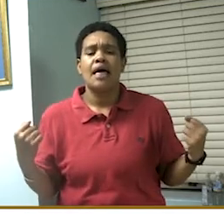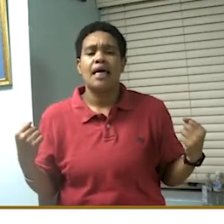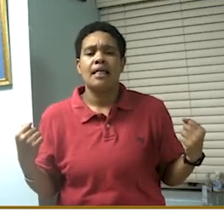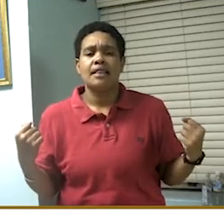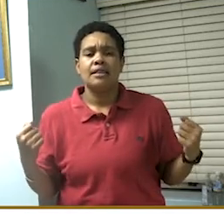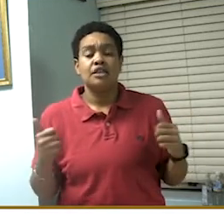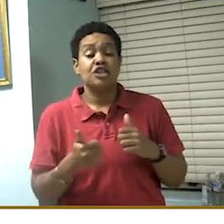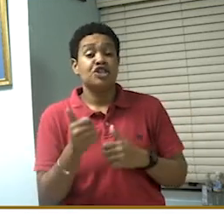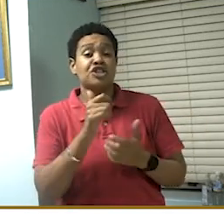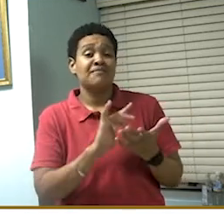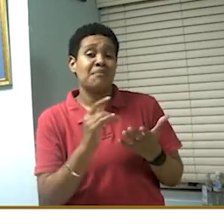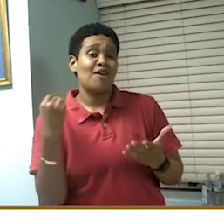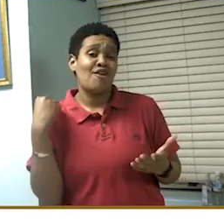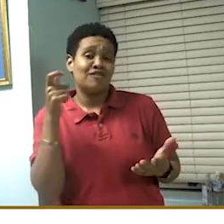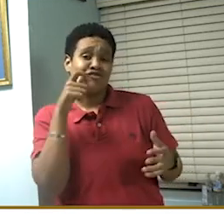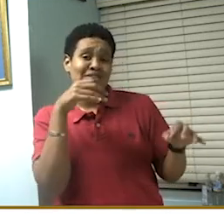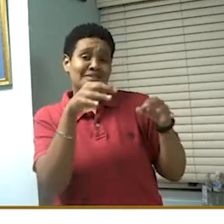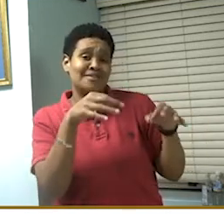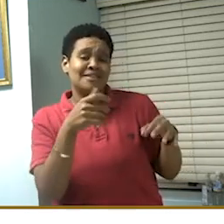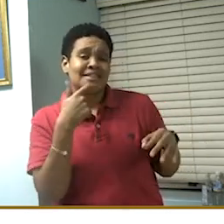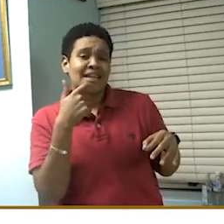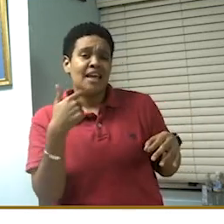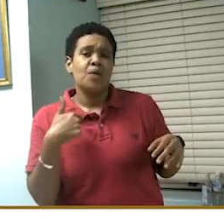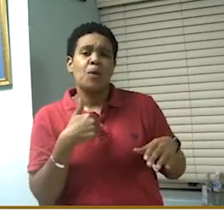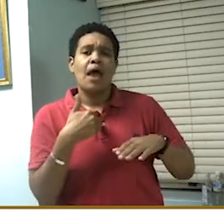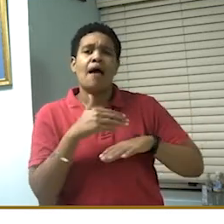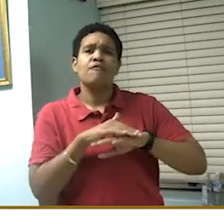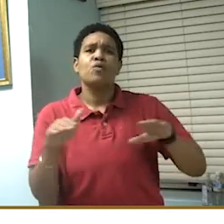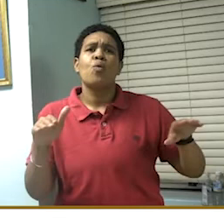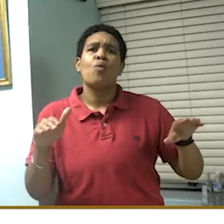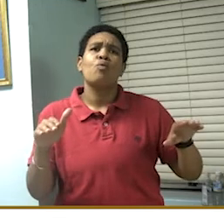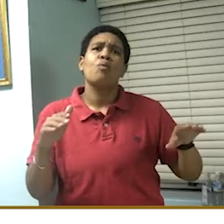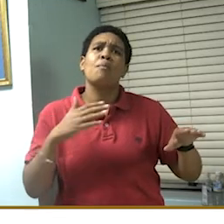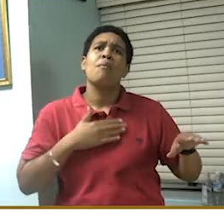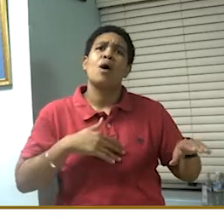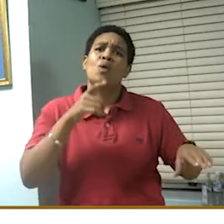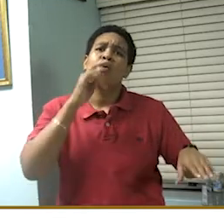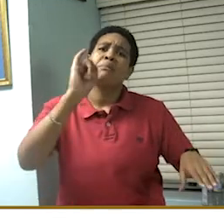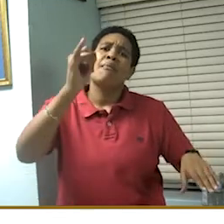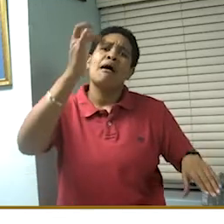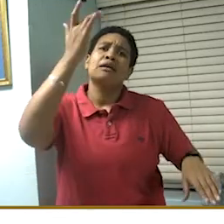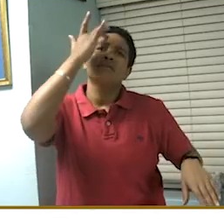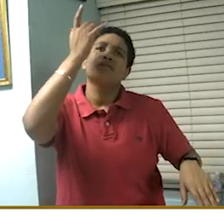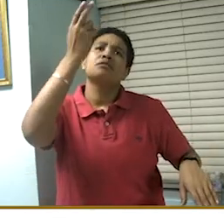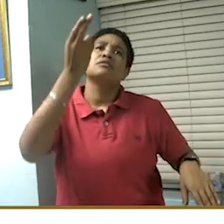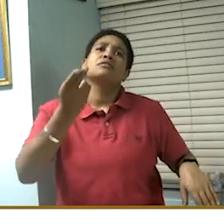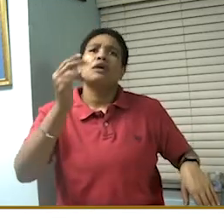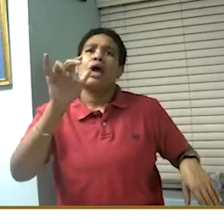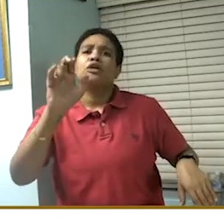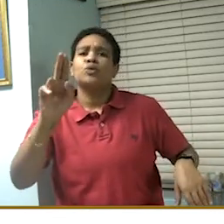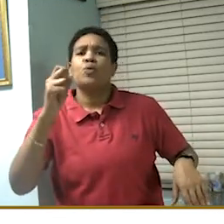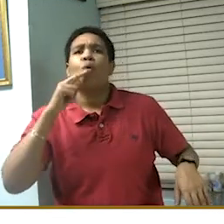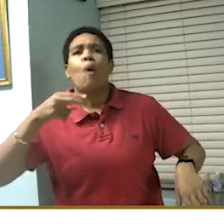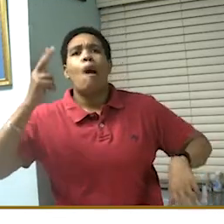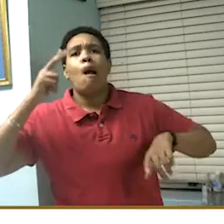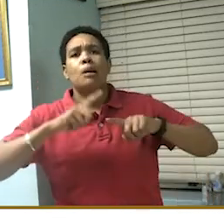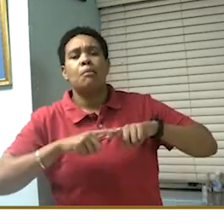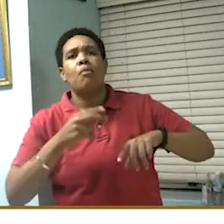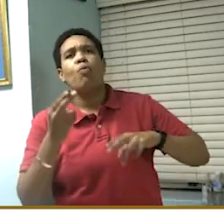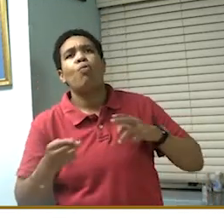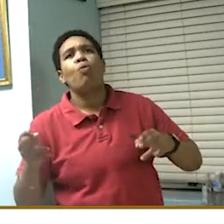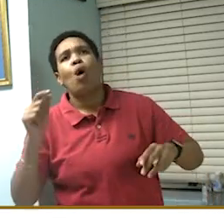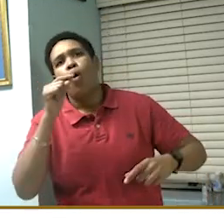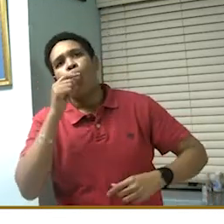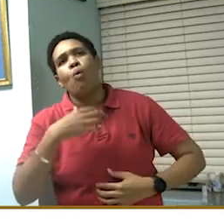as CMO said early on, we have no critically ill person right now from COVID. Two